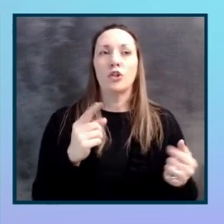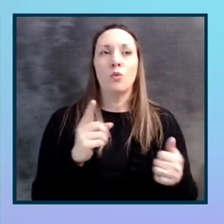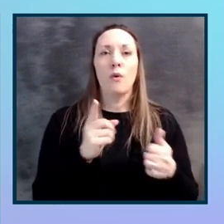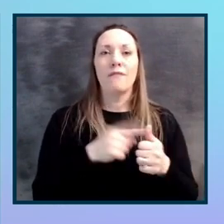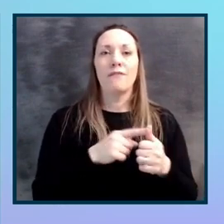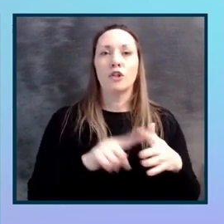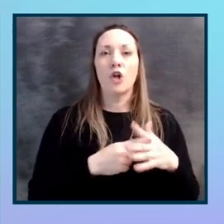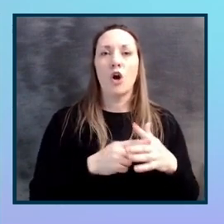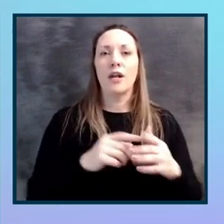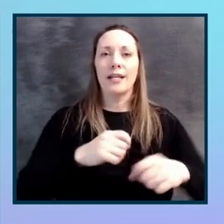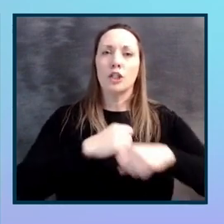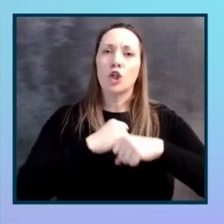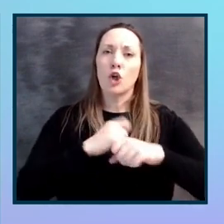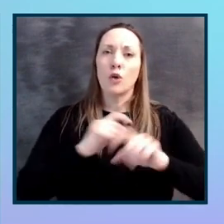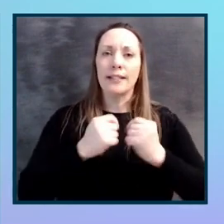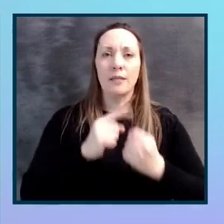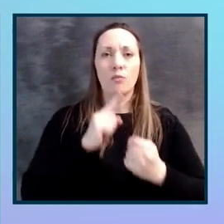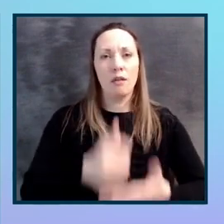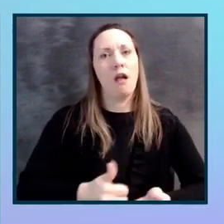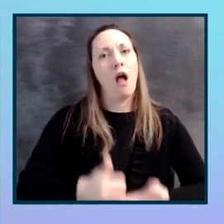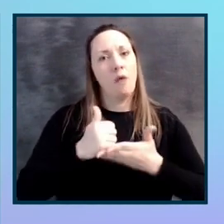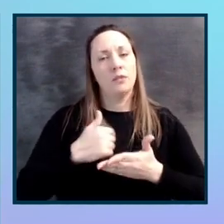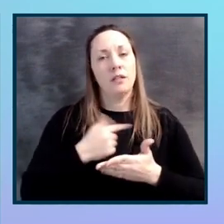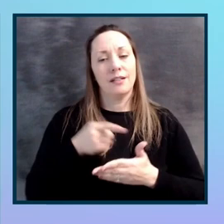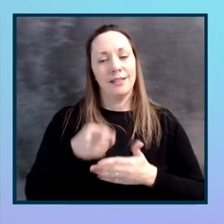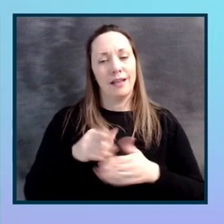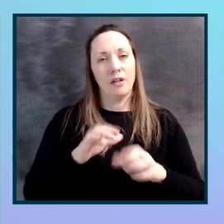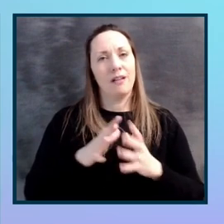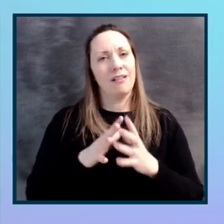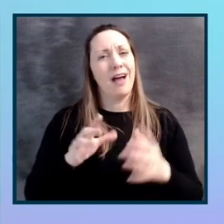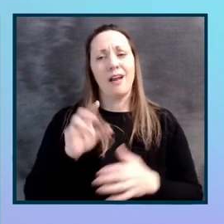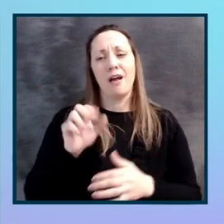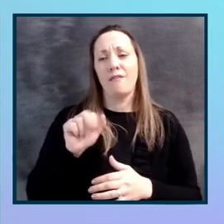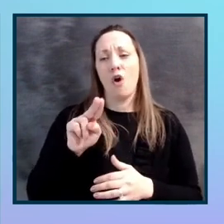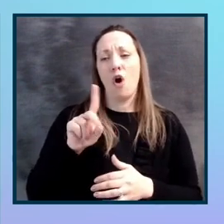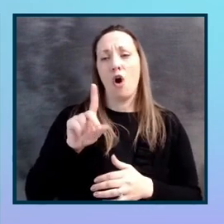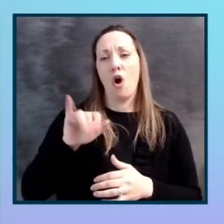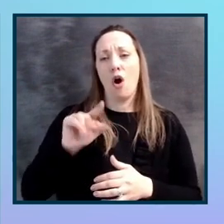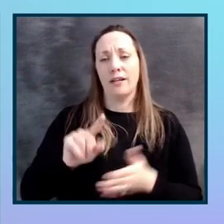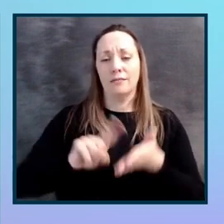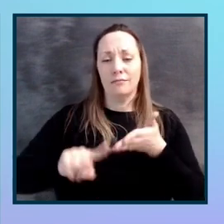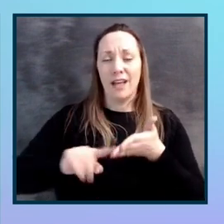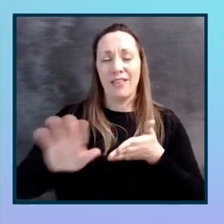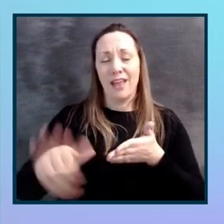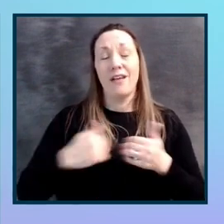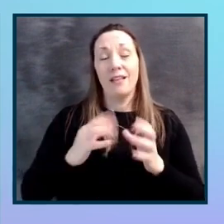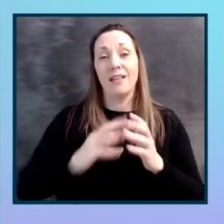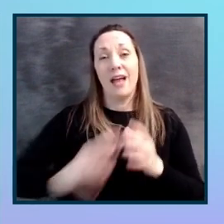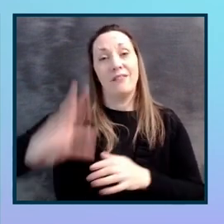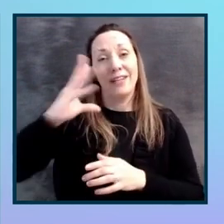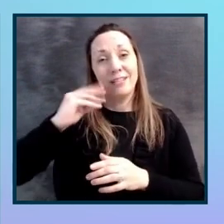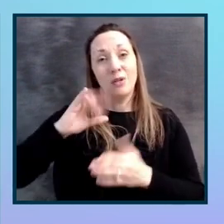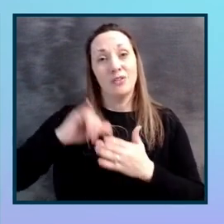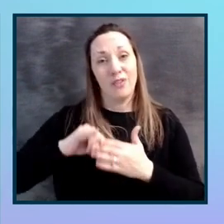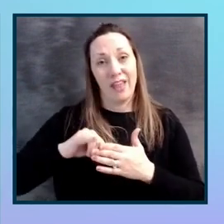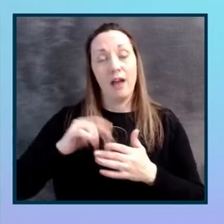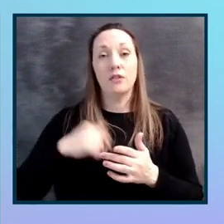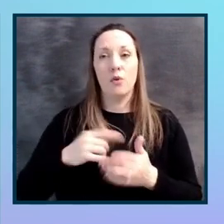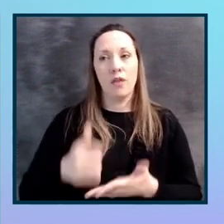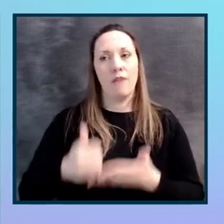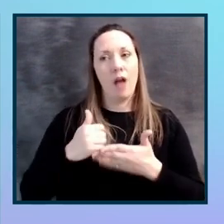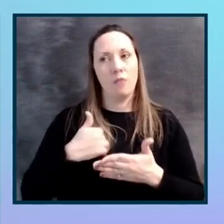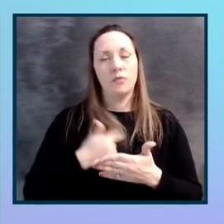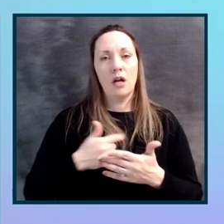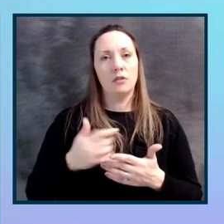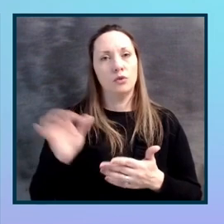security team really helped us out, because obviously, they've done a lot of audits and a lot of have a lot of experience in that area. So they really helped us out to